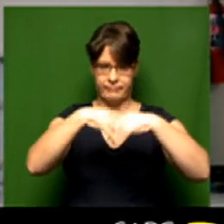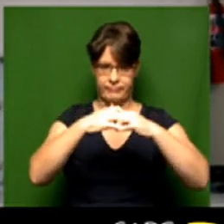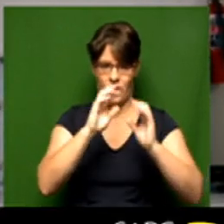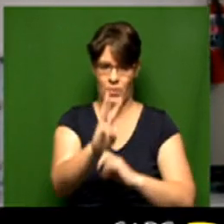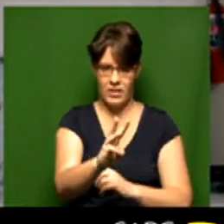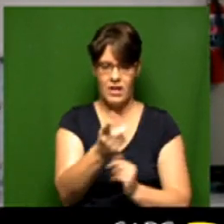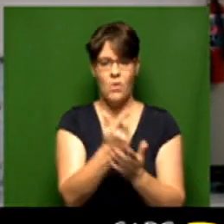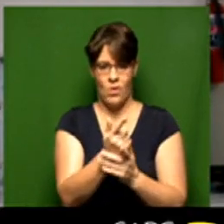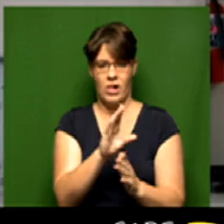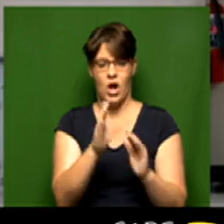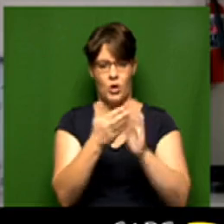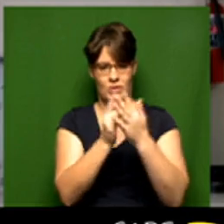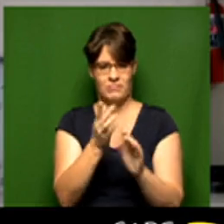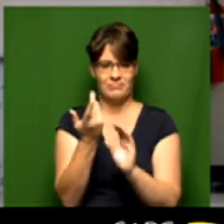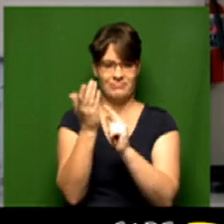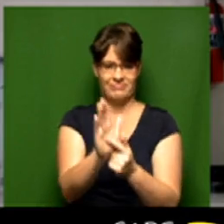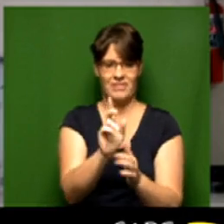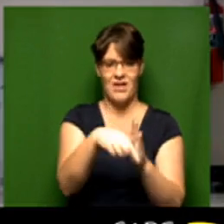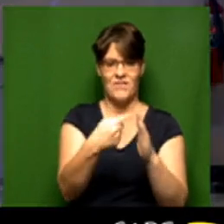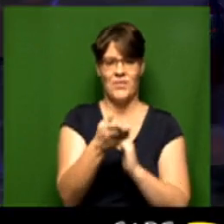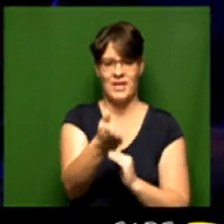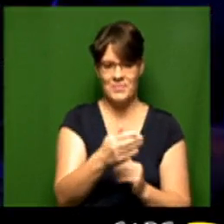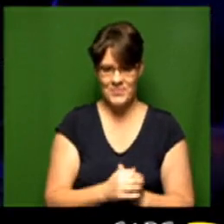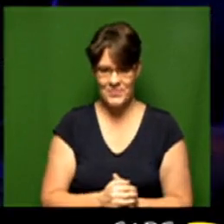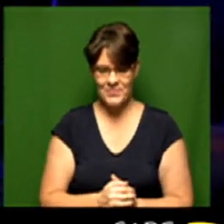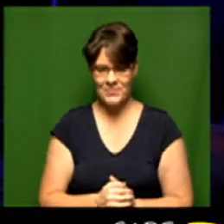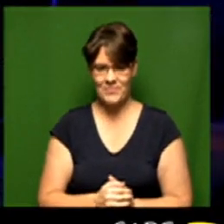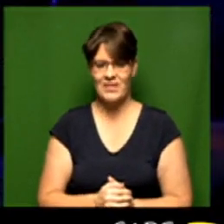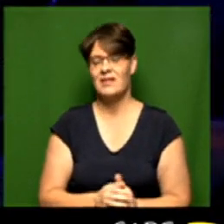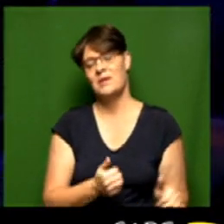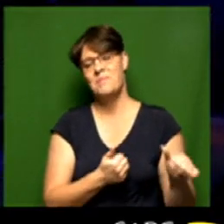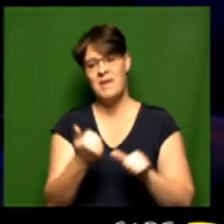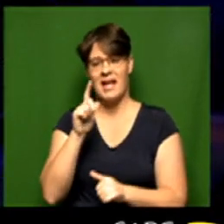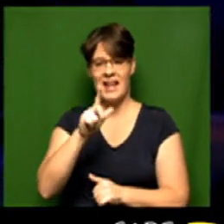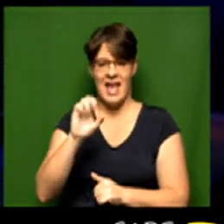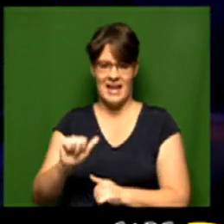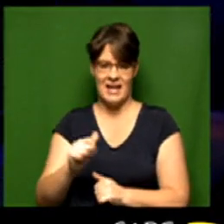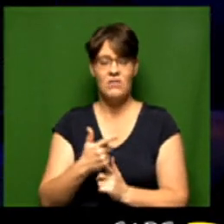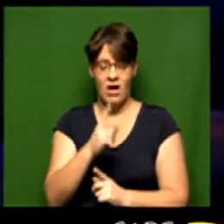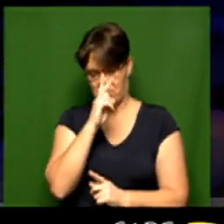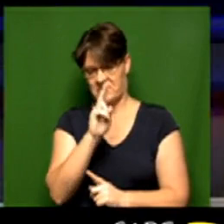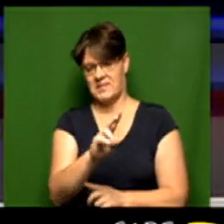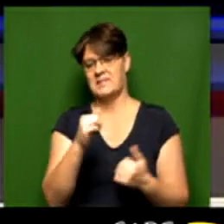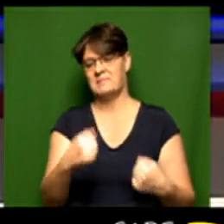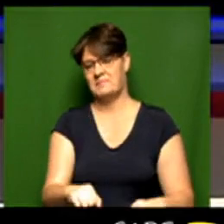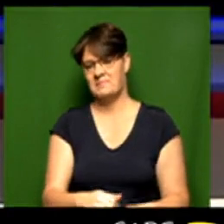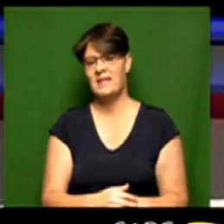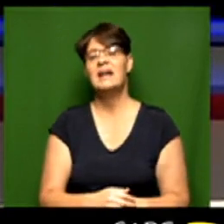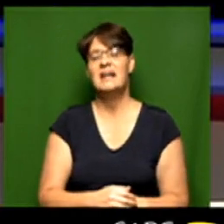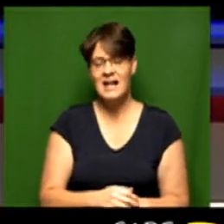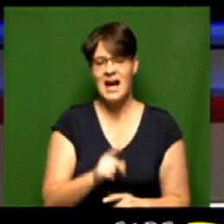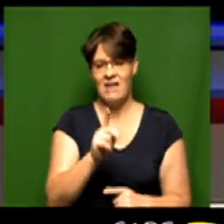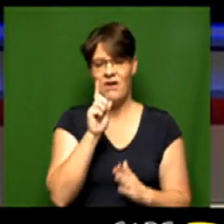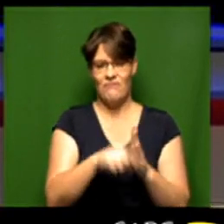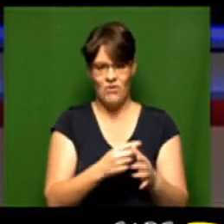casting their special votes Leanne it's back to you all right Jade thanks very very much so yeah I can see already that voting